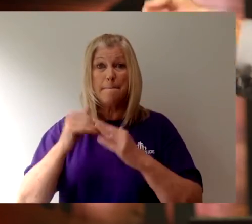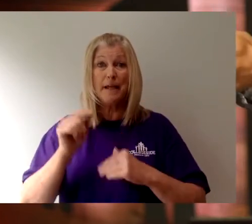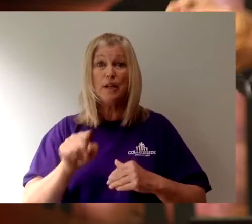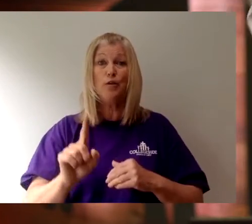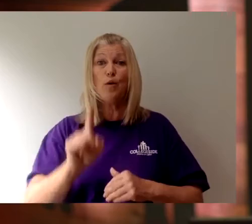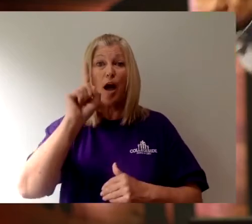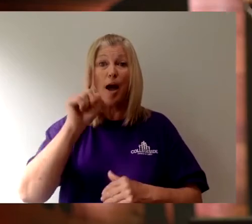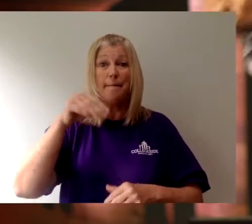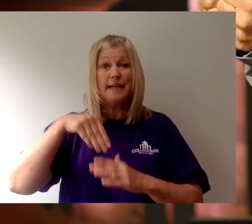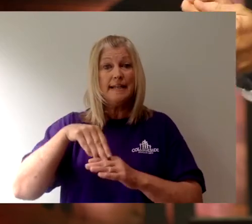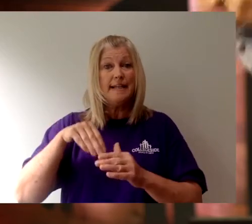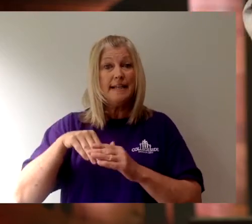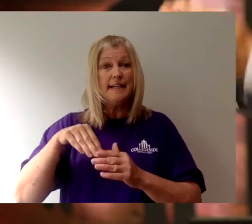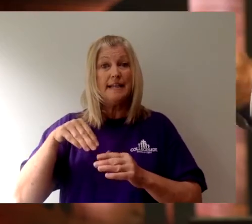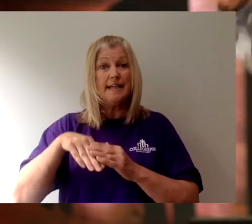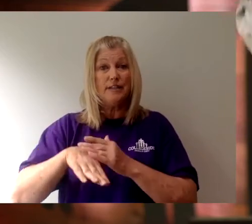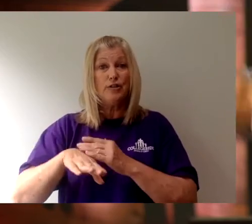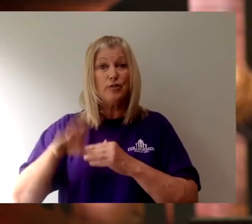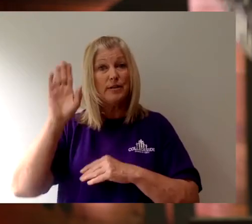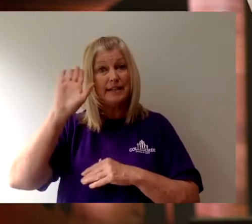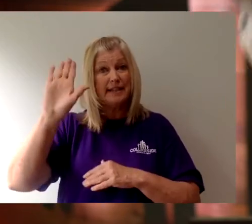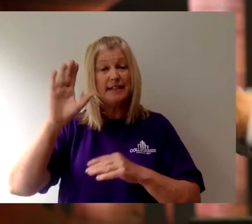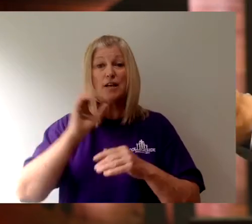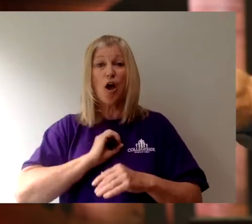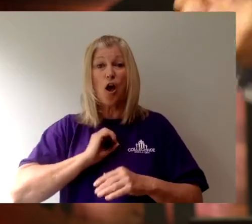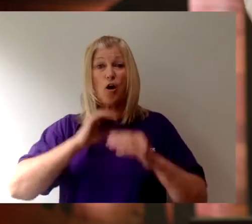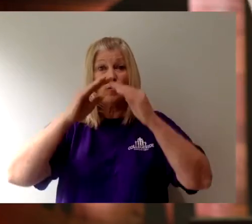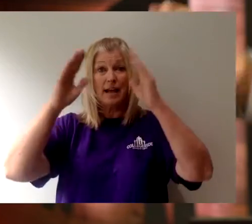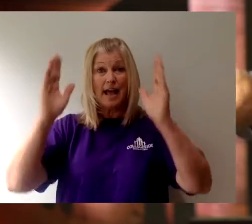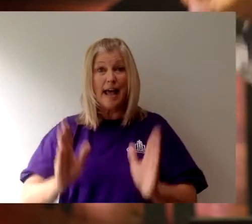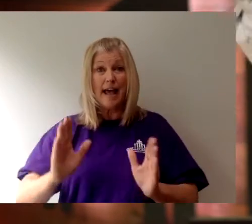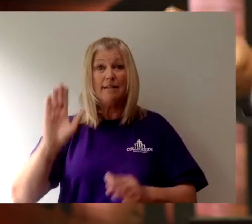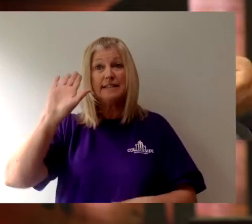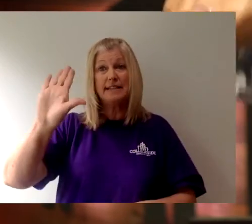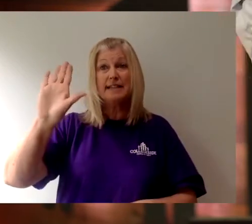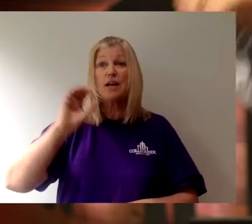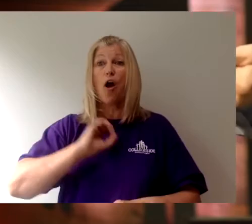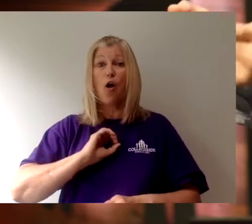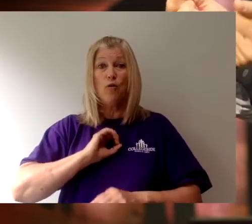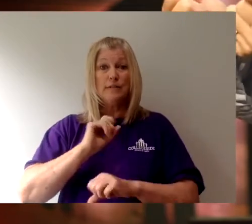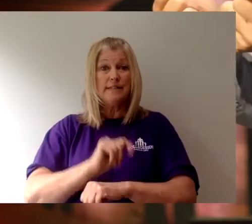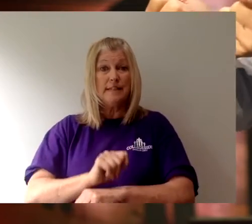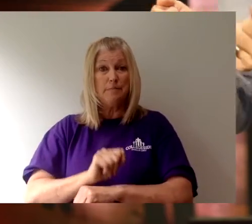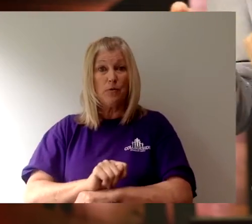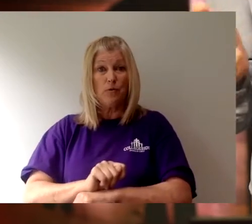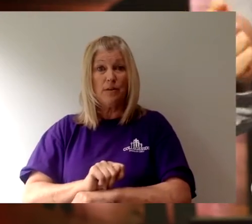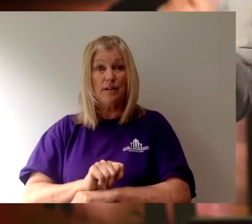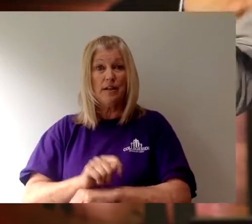you up into his own house, his own temple